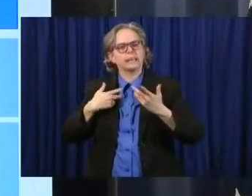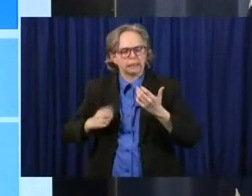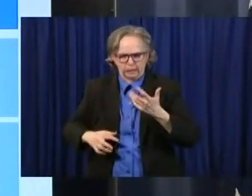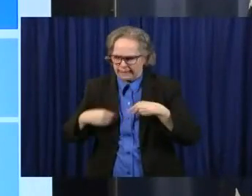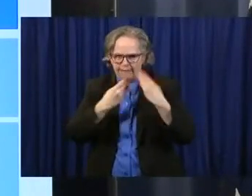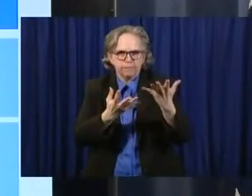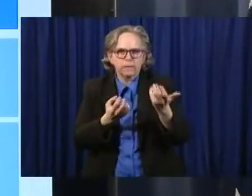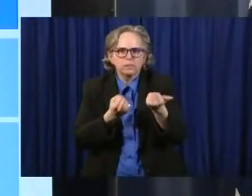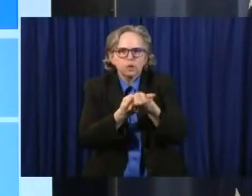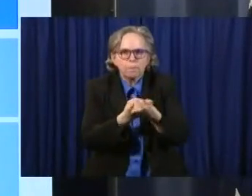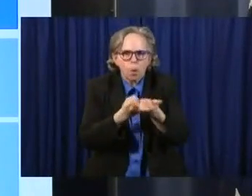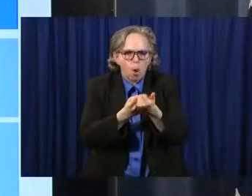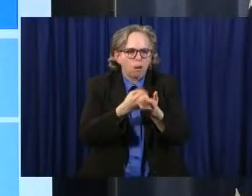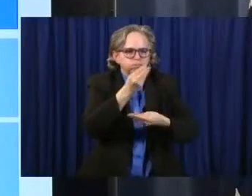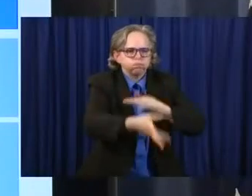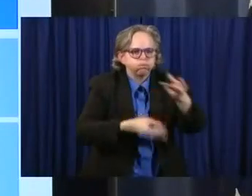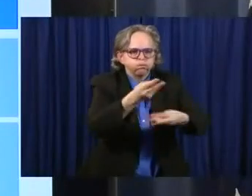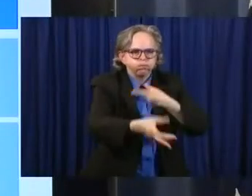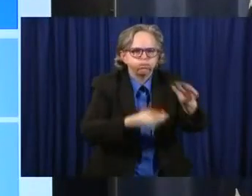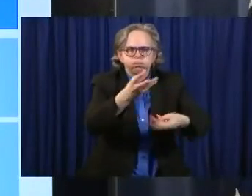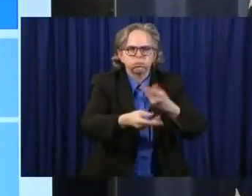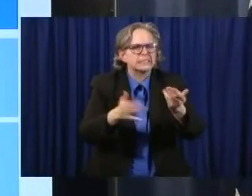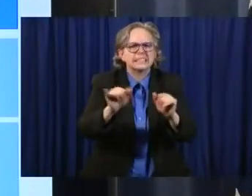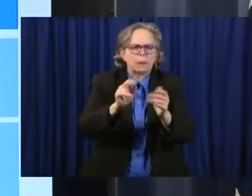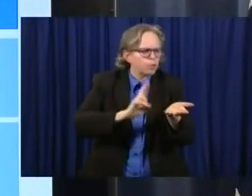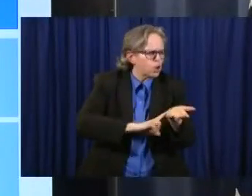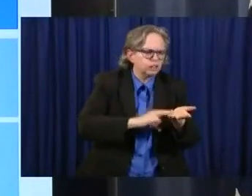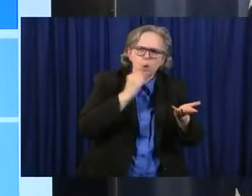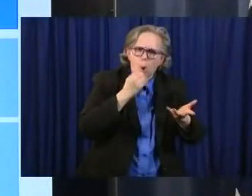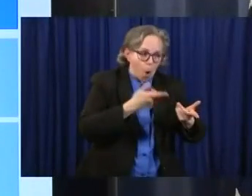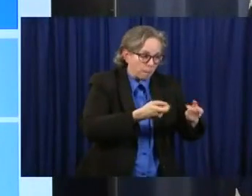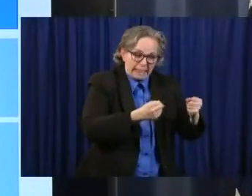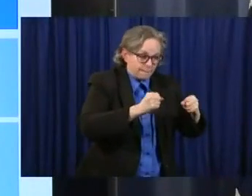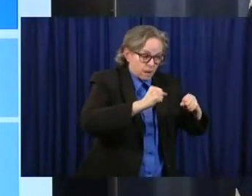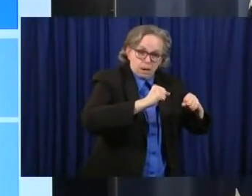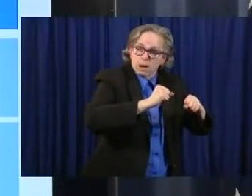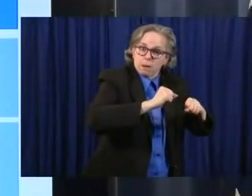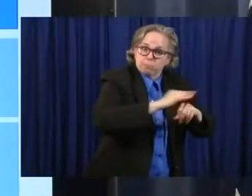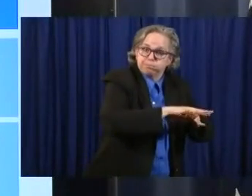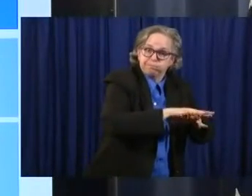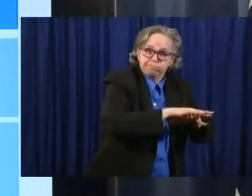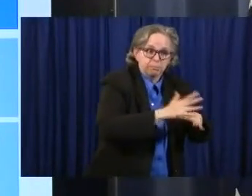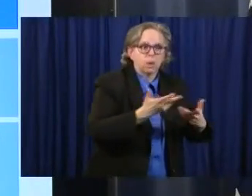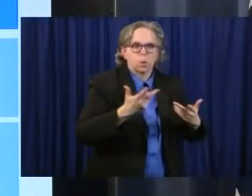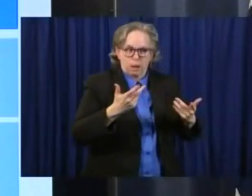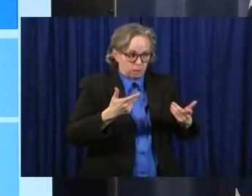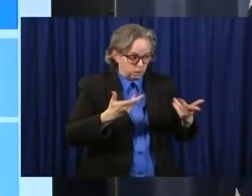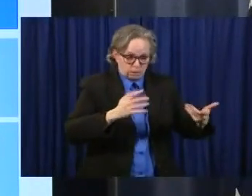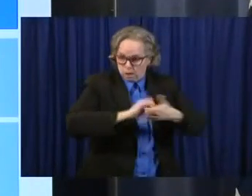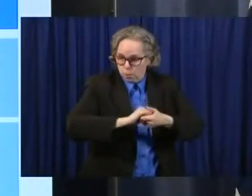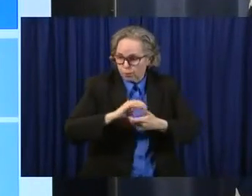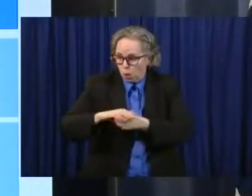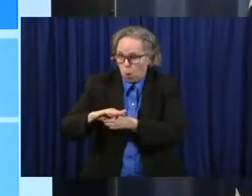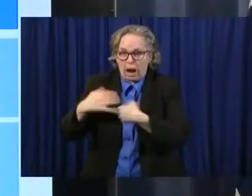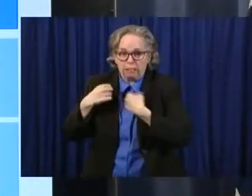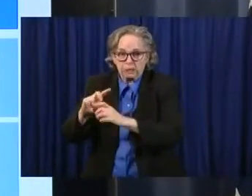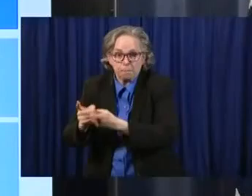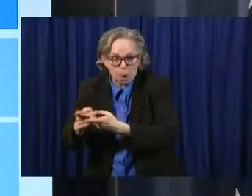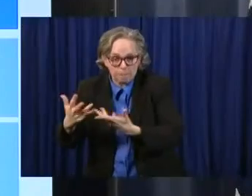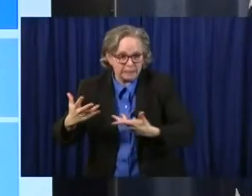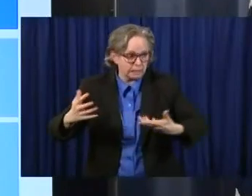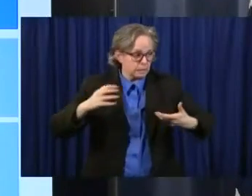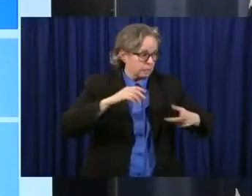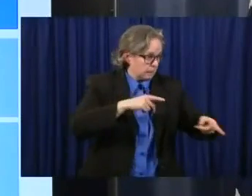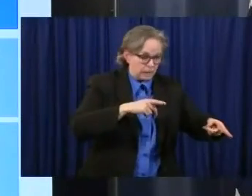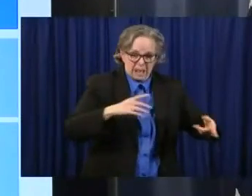has an outbreak similarly. You know, it'll be the local health department epidemiologist with the medical director of that nursing home. And they'll